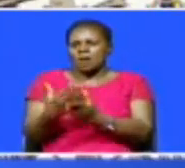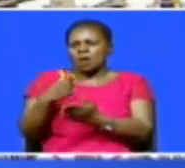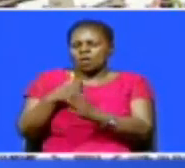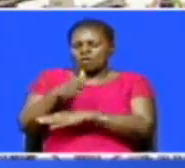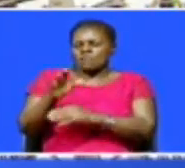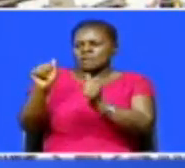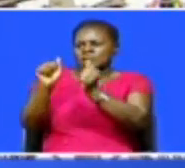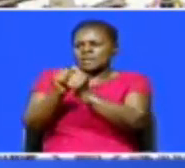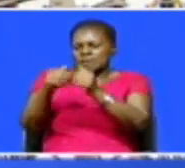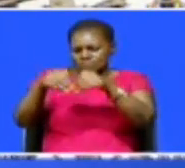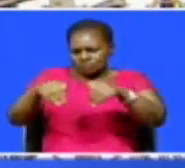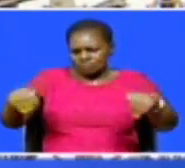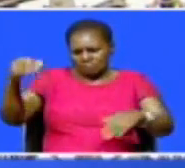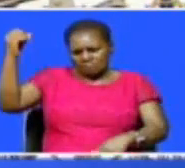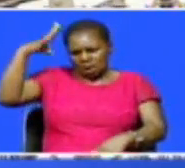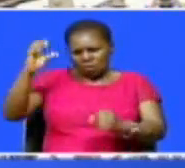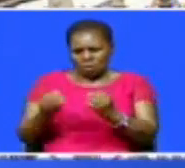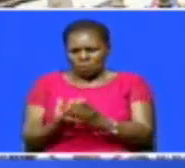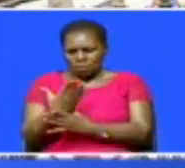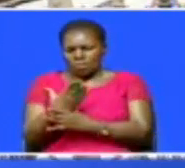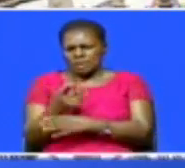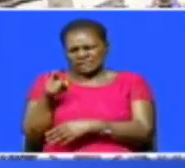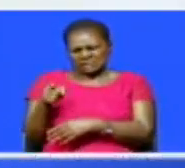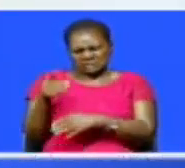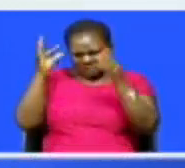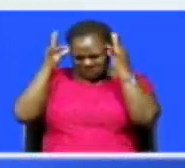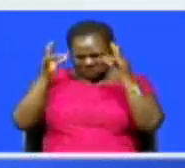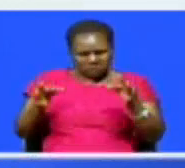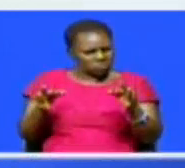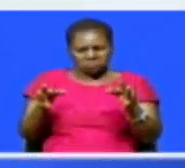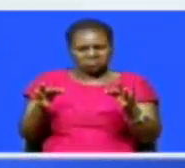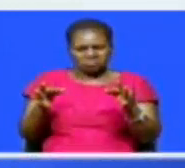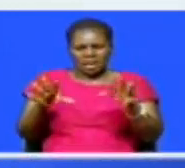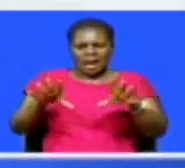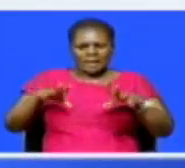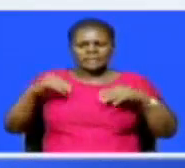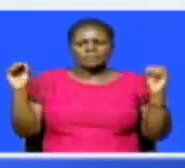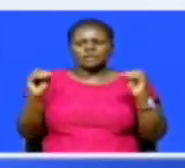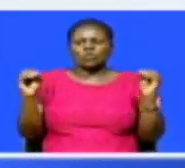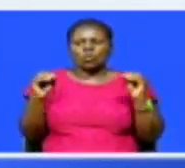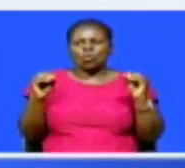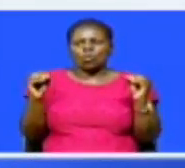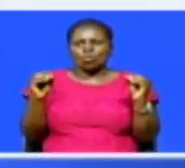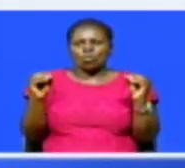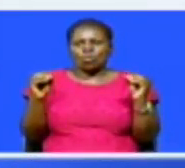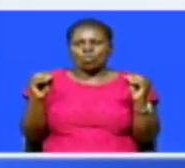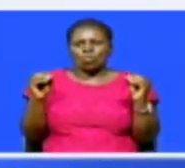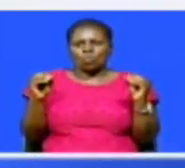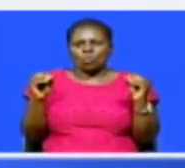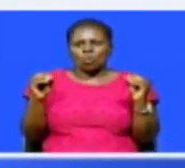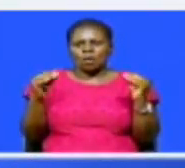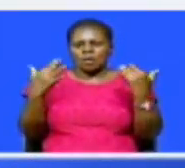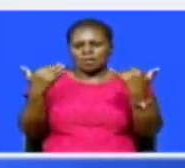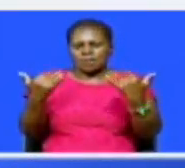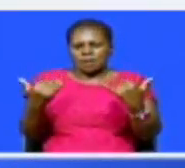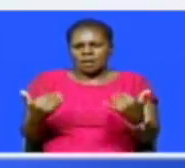more than 10 independent power producers. This move has however rubbed the independent power producers the wrong way and